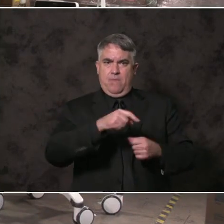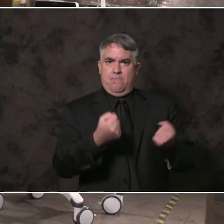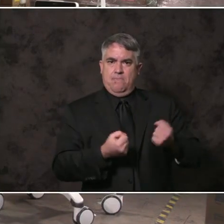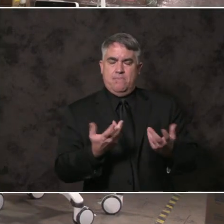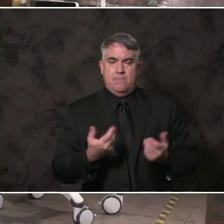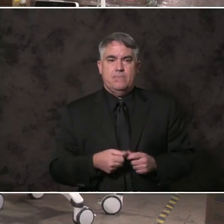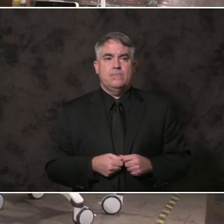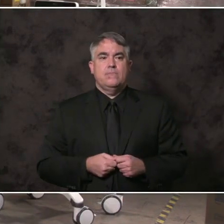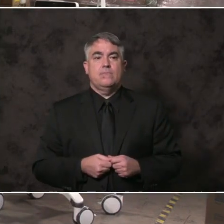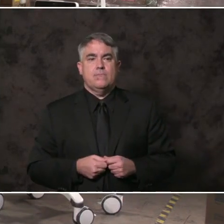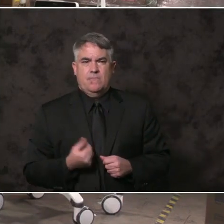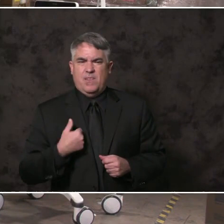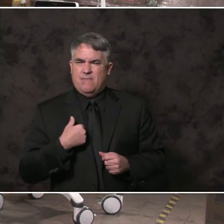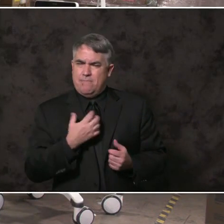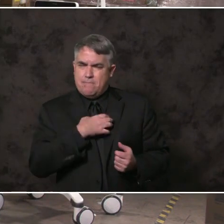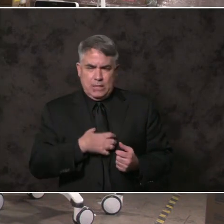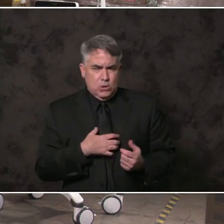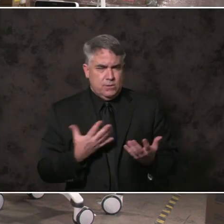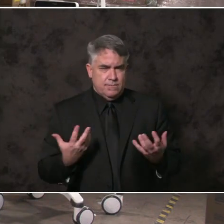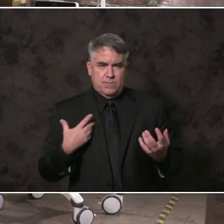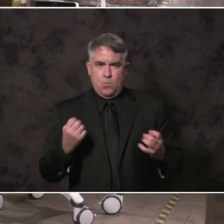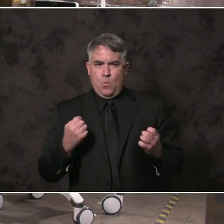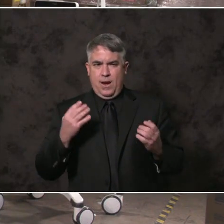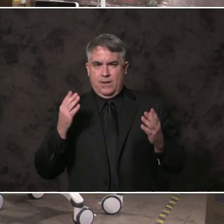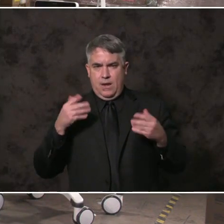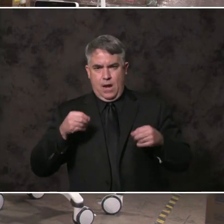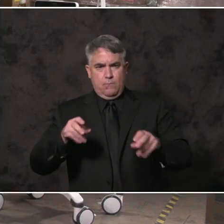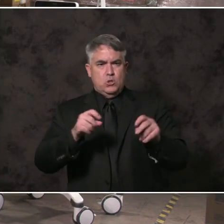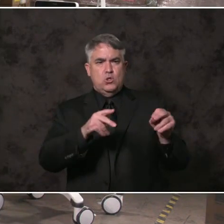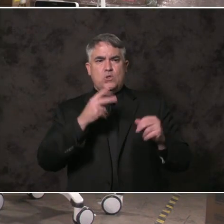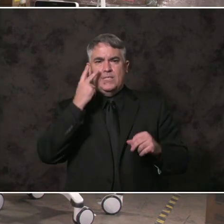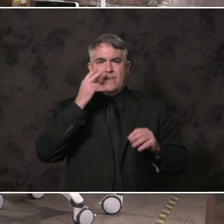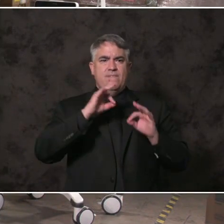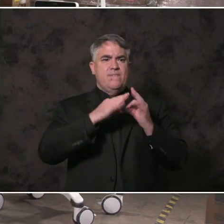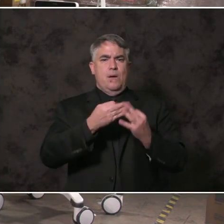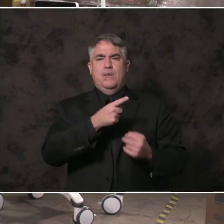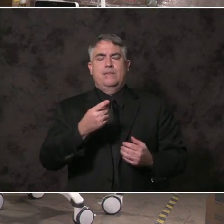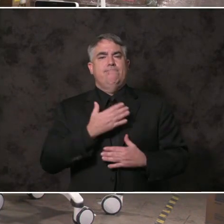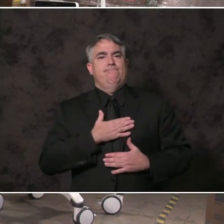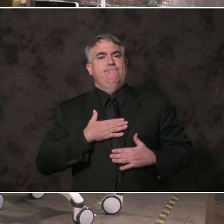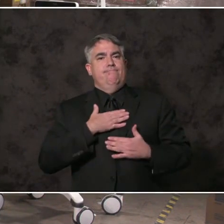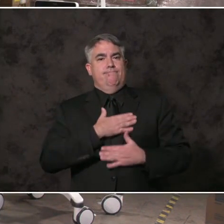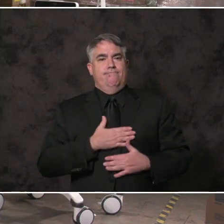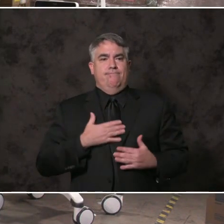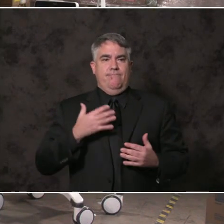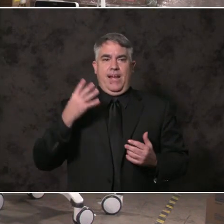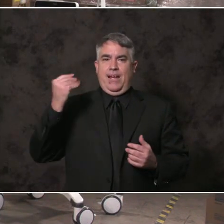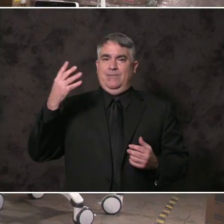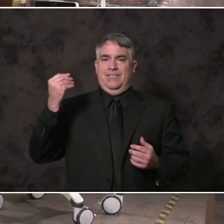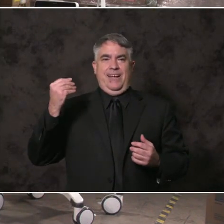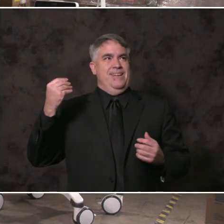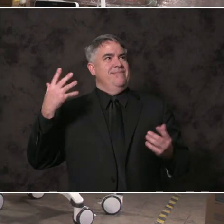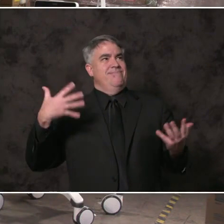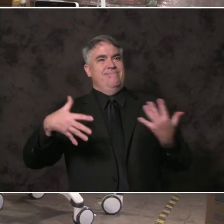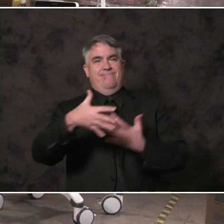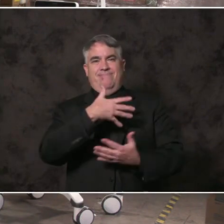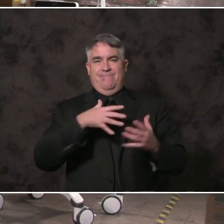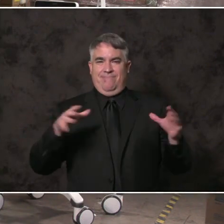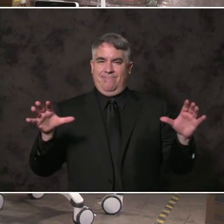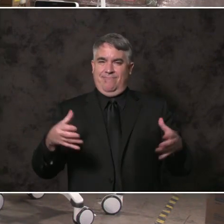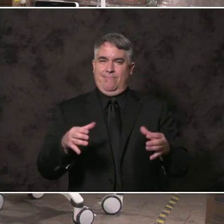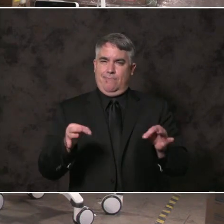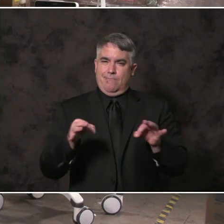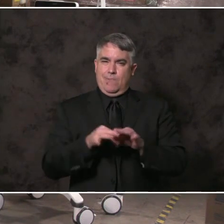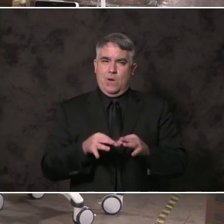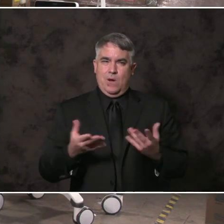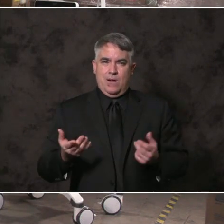also passionate about expanding opportunities for families to enjoy the outdoors together. There is nowhere better to